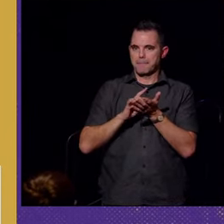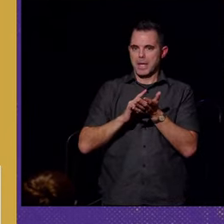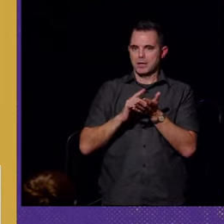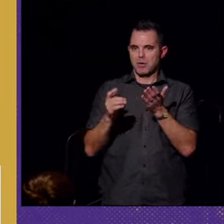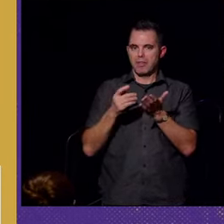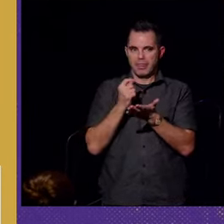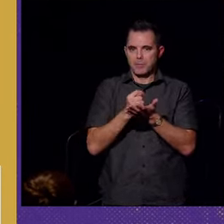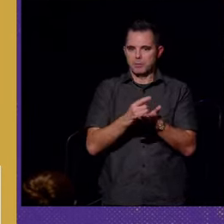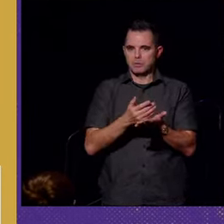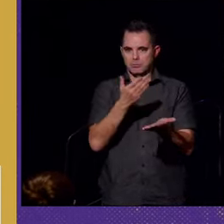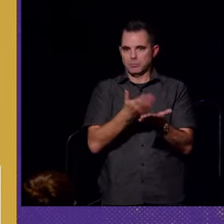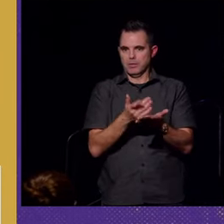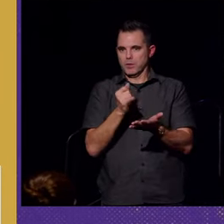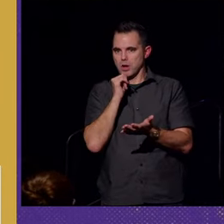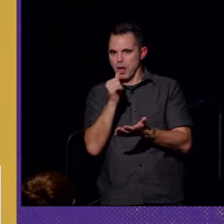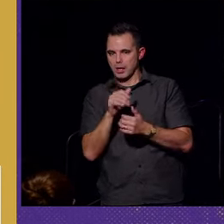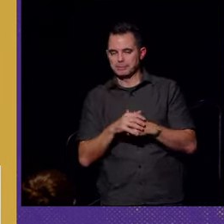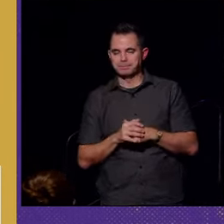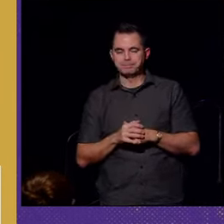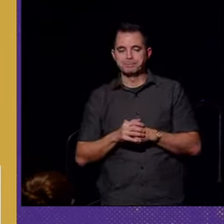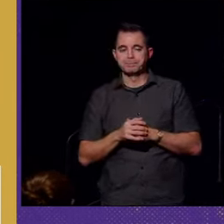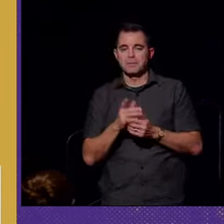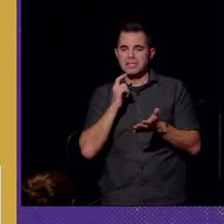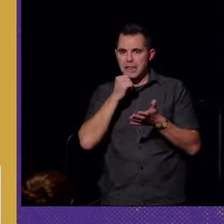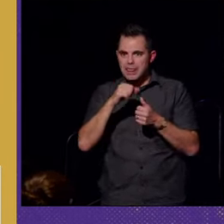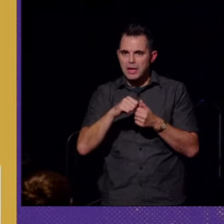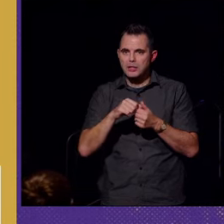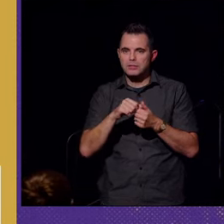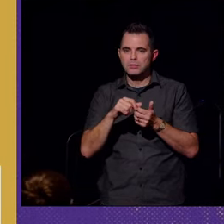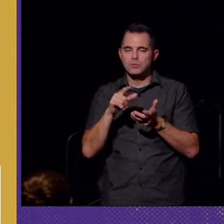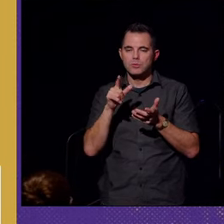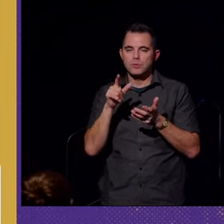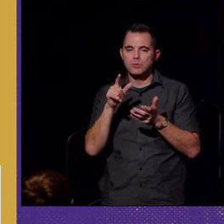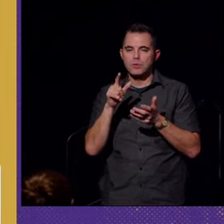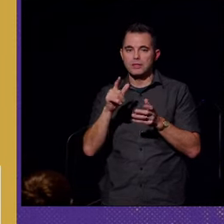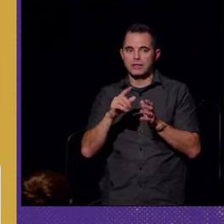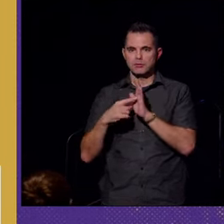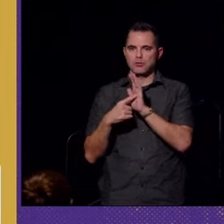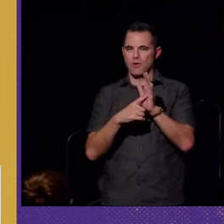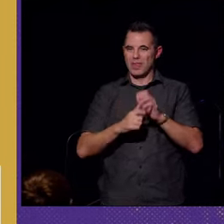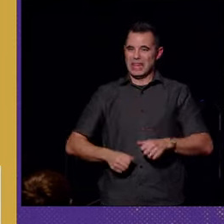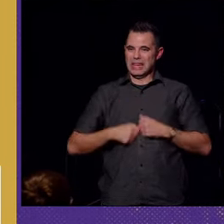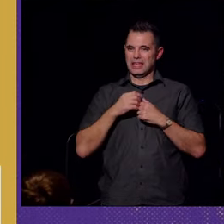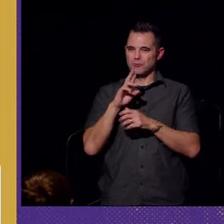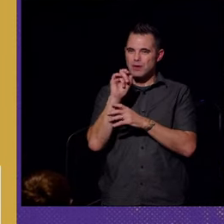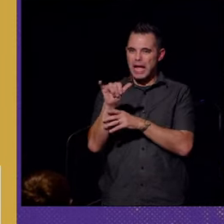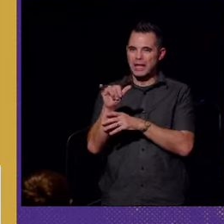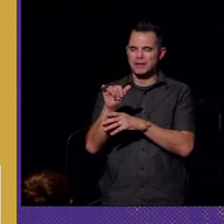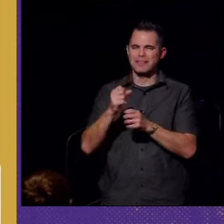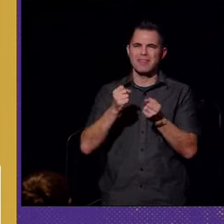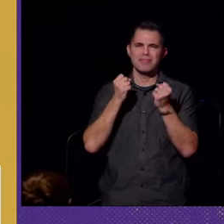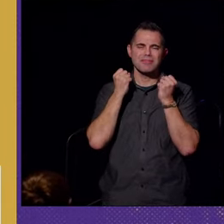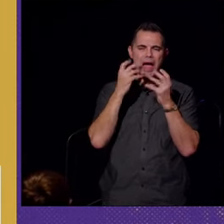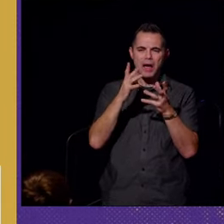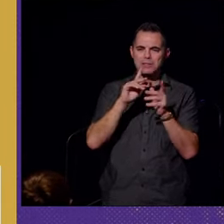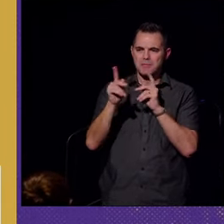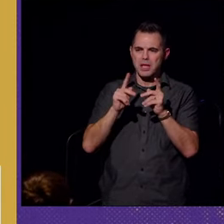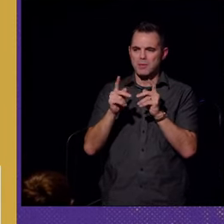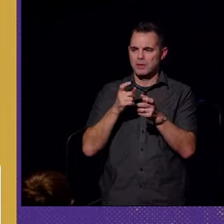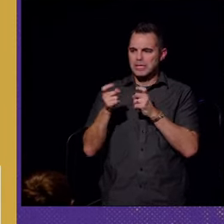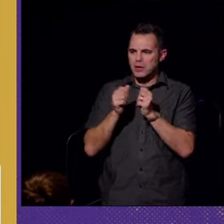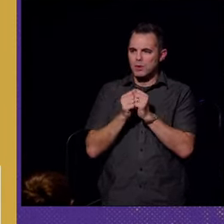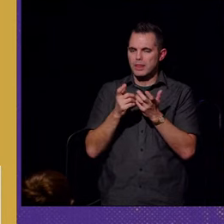therapy. And these letters reveal the lived realities of thousands of people dealing